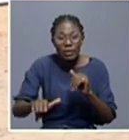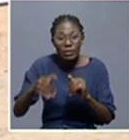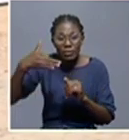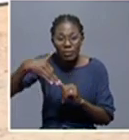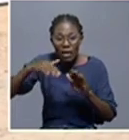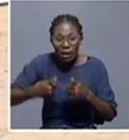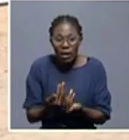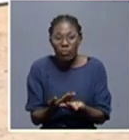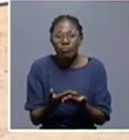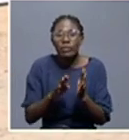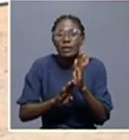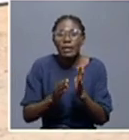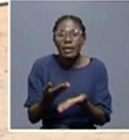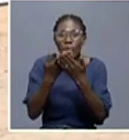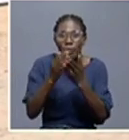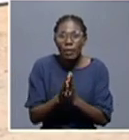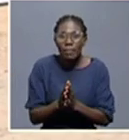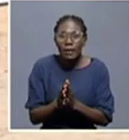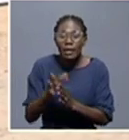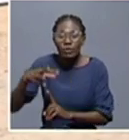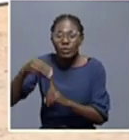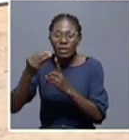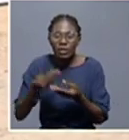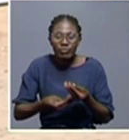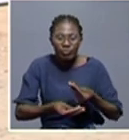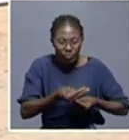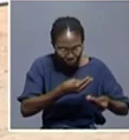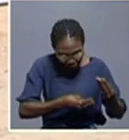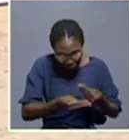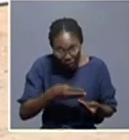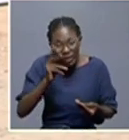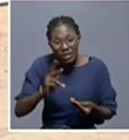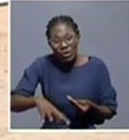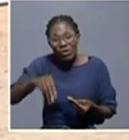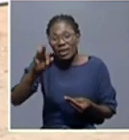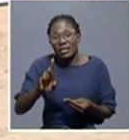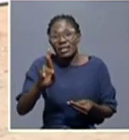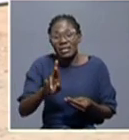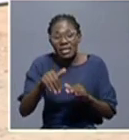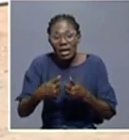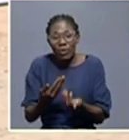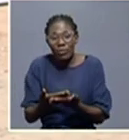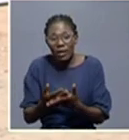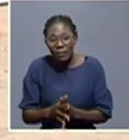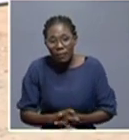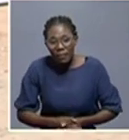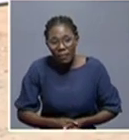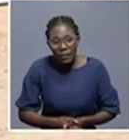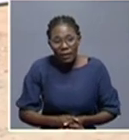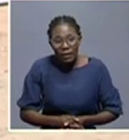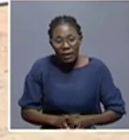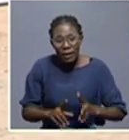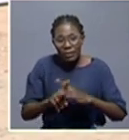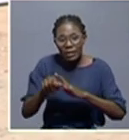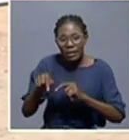the economic aspect of the local people from the Mahaika region and the whole country at large. So it's happening here